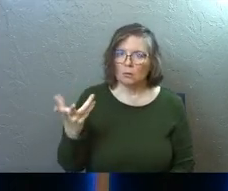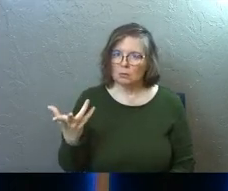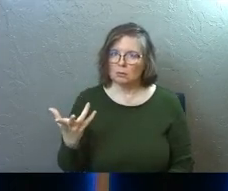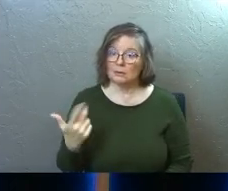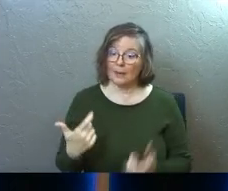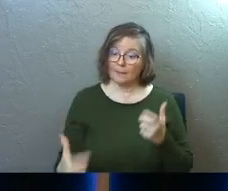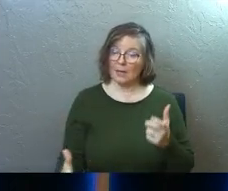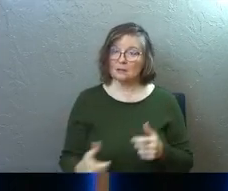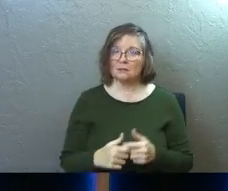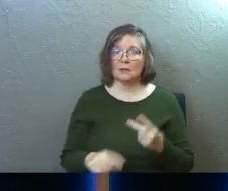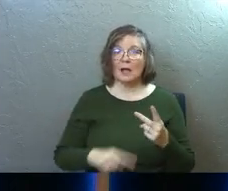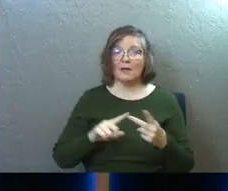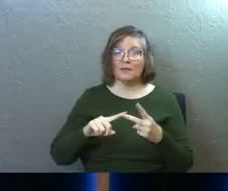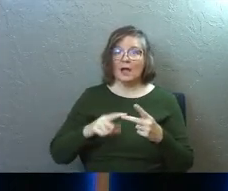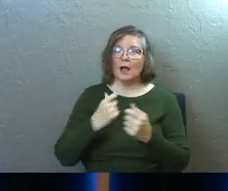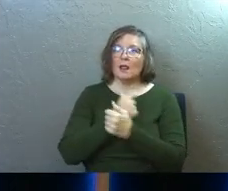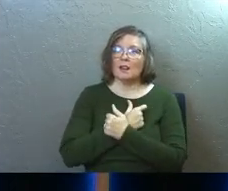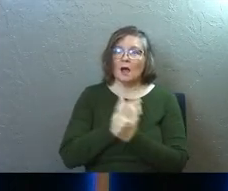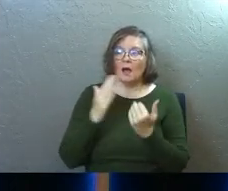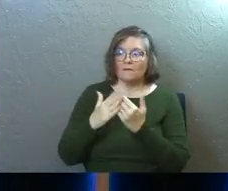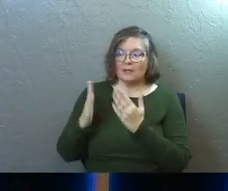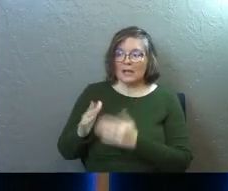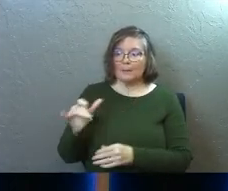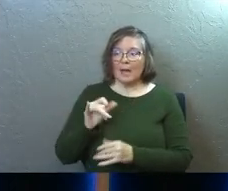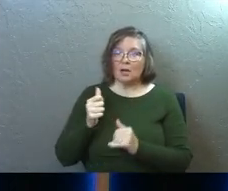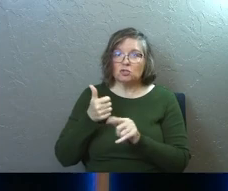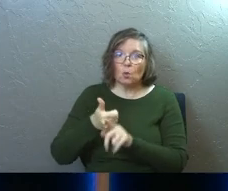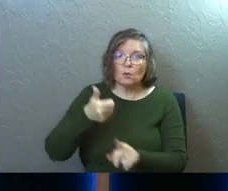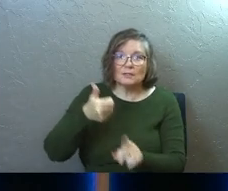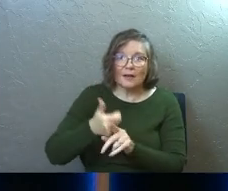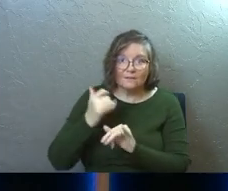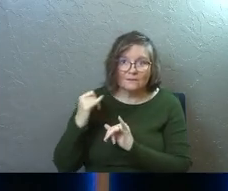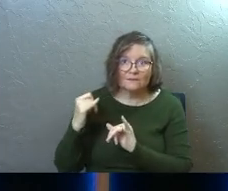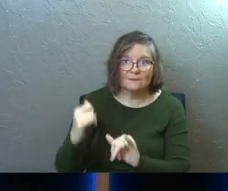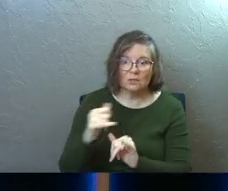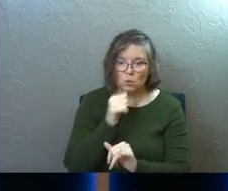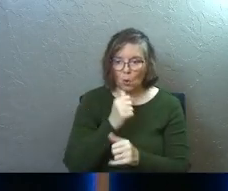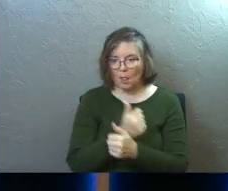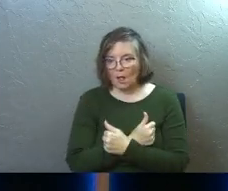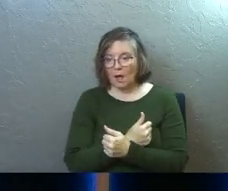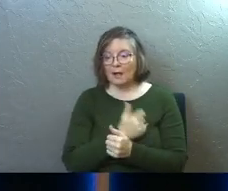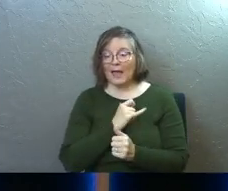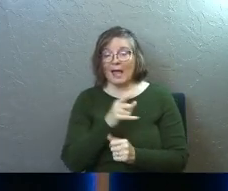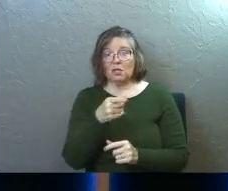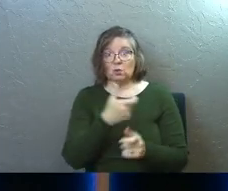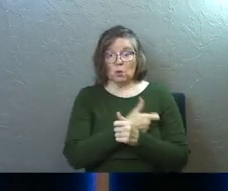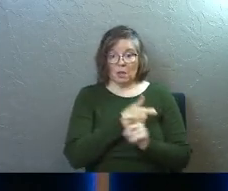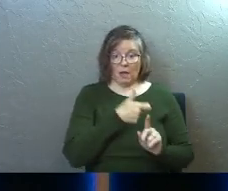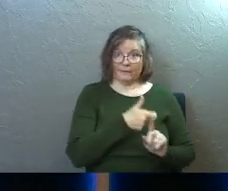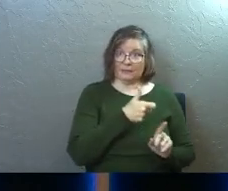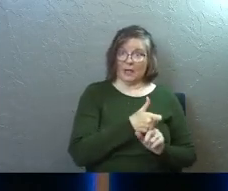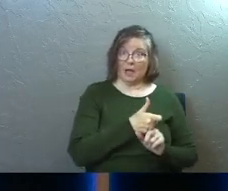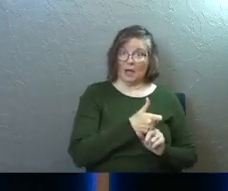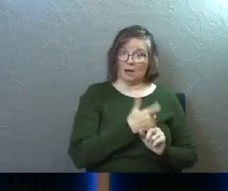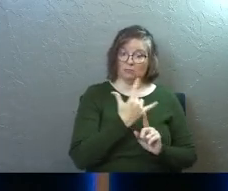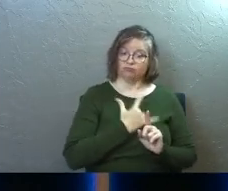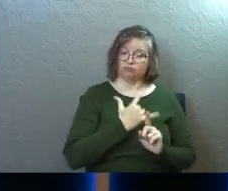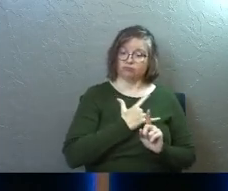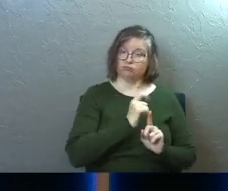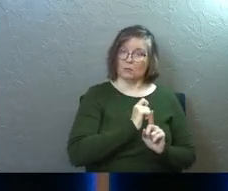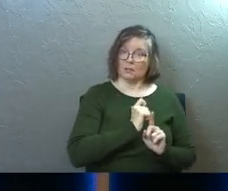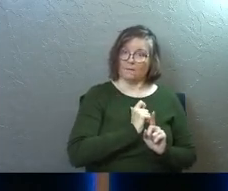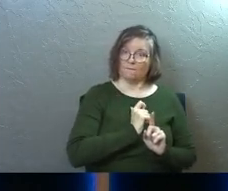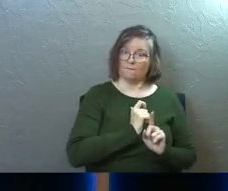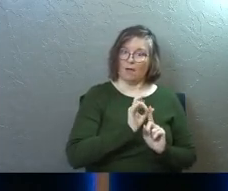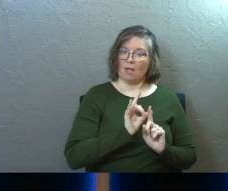goes on. A second is equally important. Love your neighbor as yourself. So don't just love your neighbor. Love your neighbor. Like you love yourself.